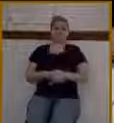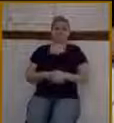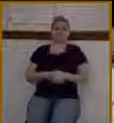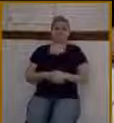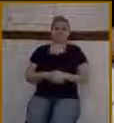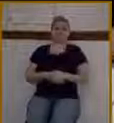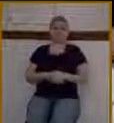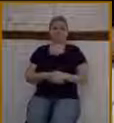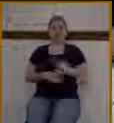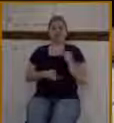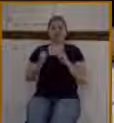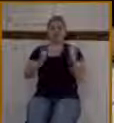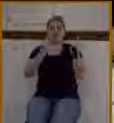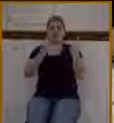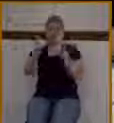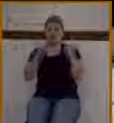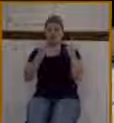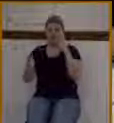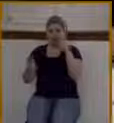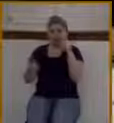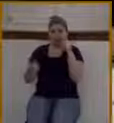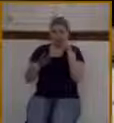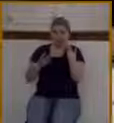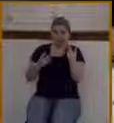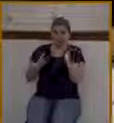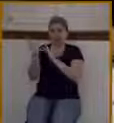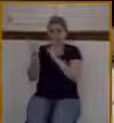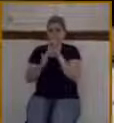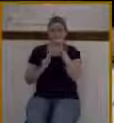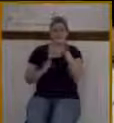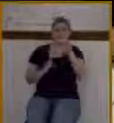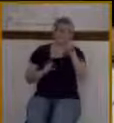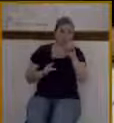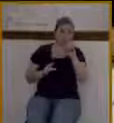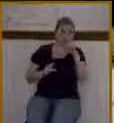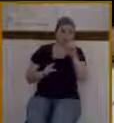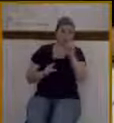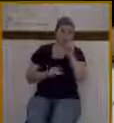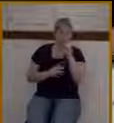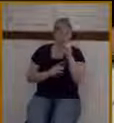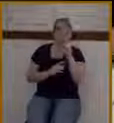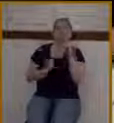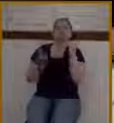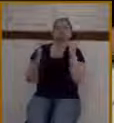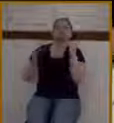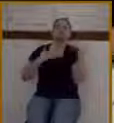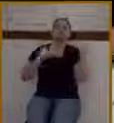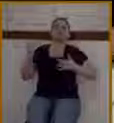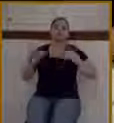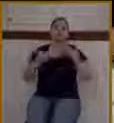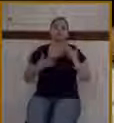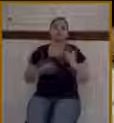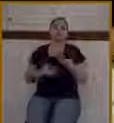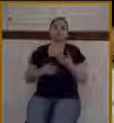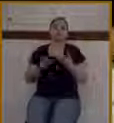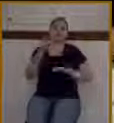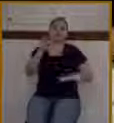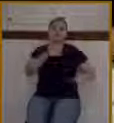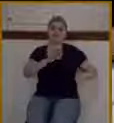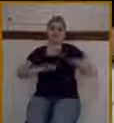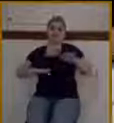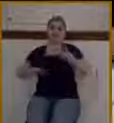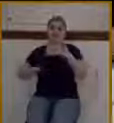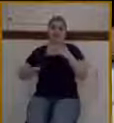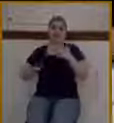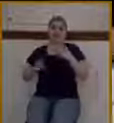see Jesus. They came to see Lazarus. And so there was a lot of excitement in the air. This was a highly charged atmosphere because